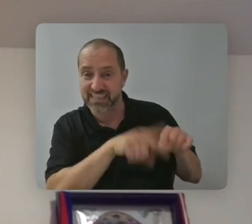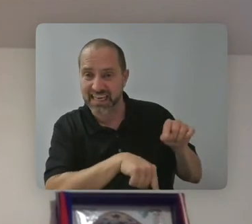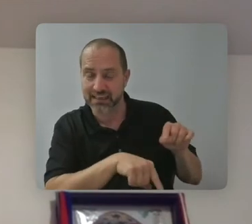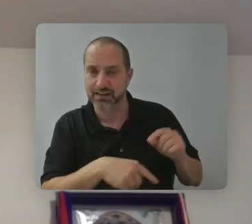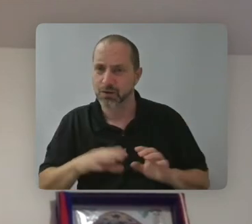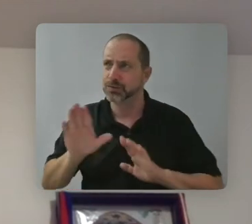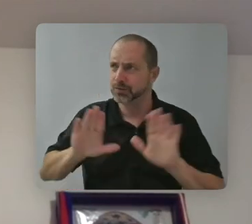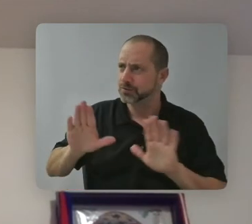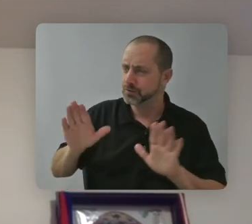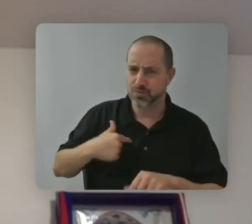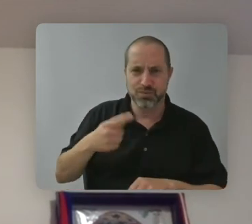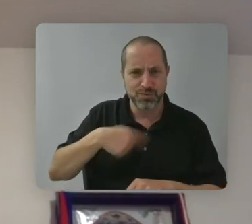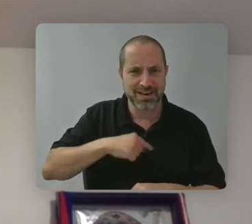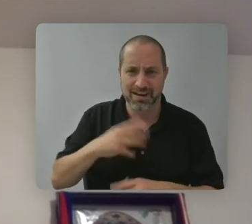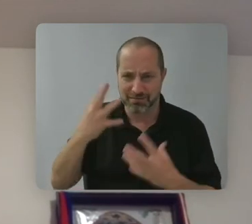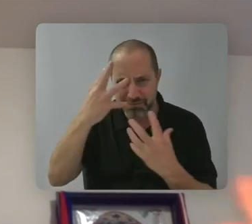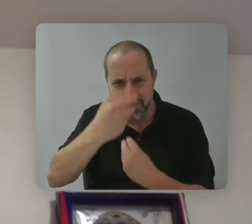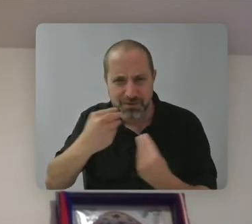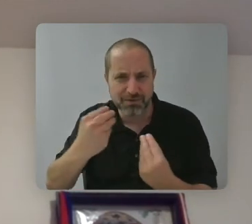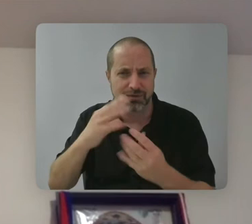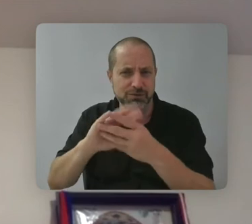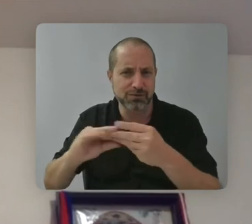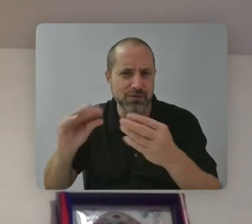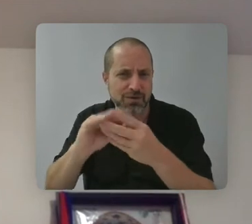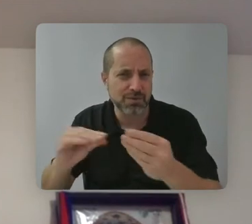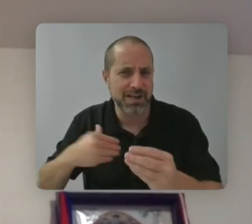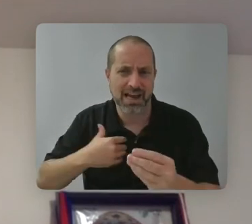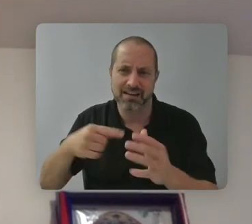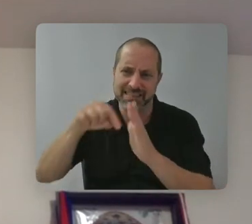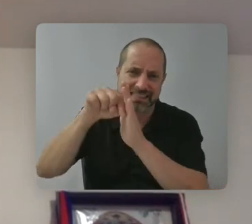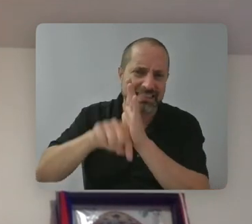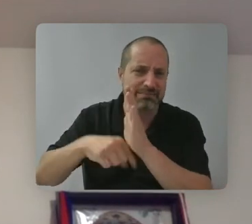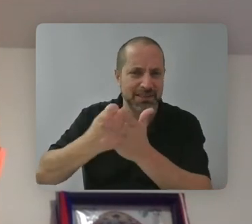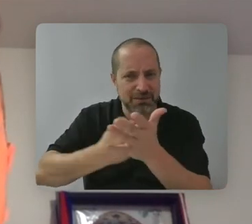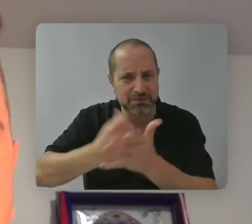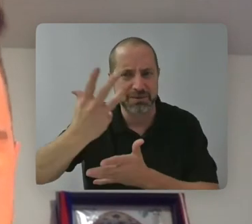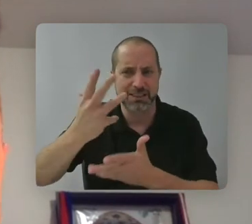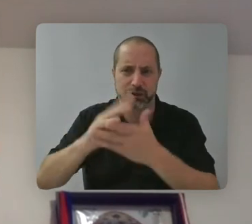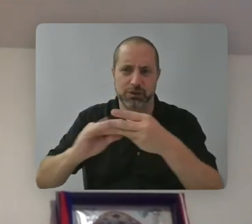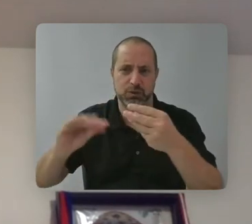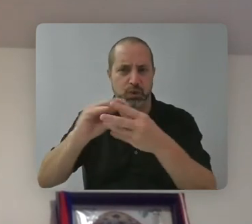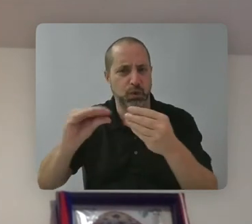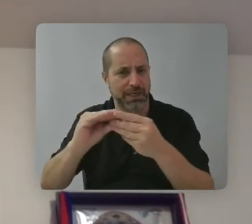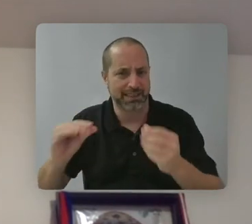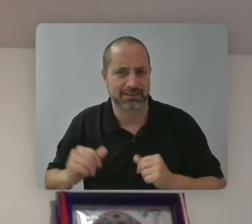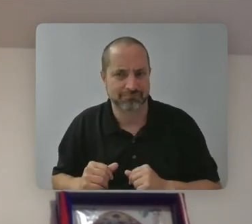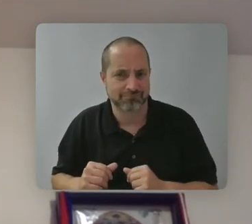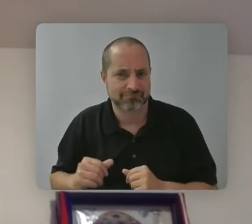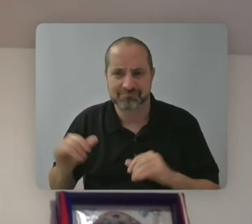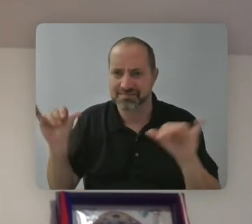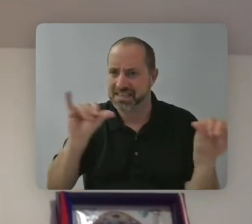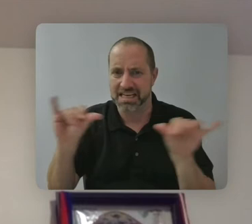as evocative and as whatever, as able-bodied actors are. And I think that it's our